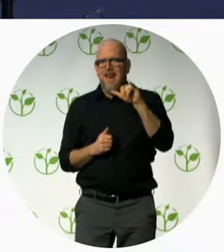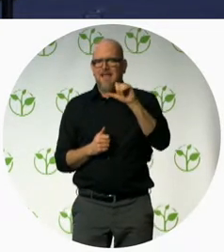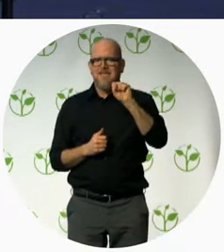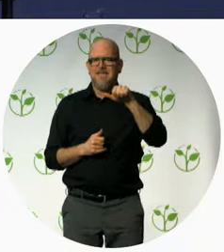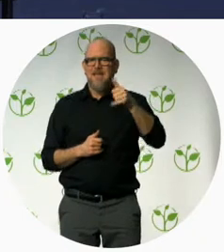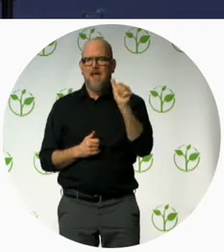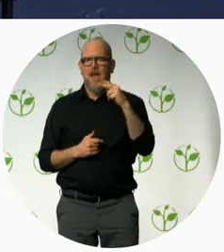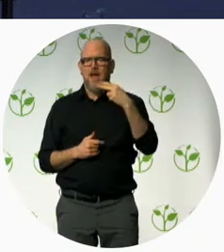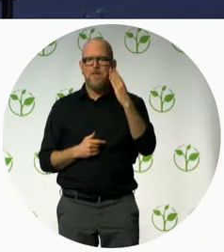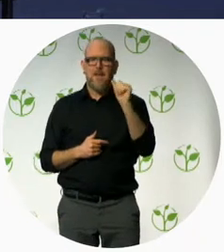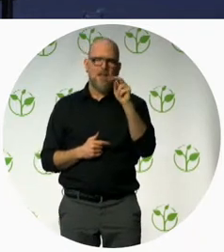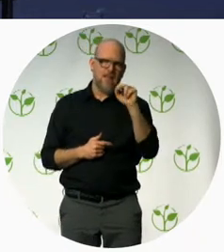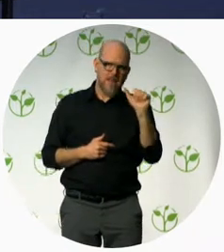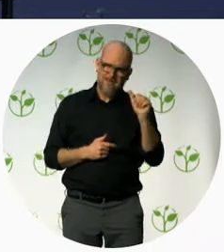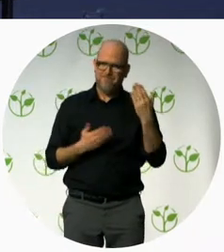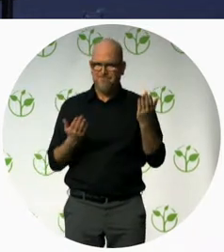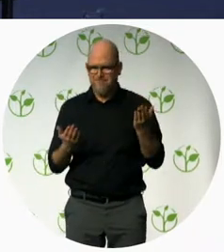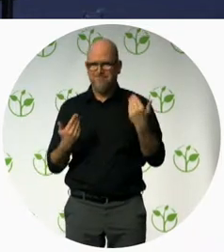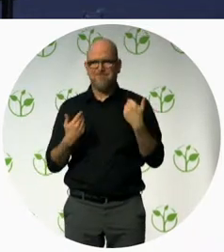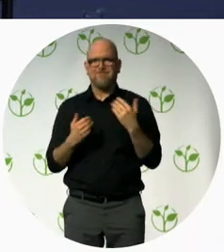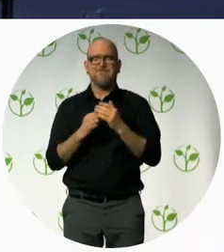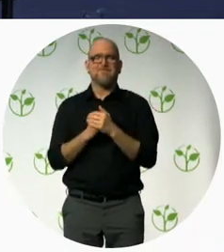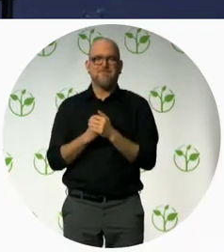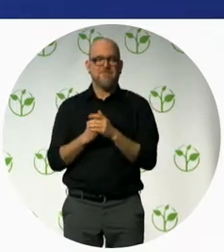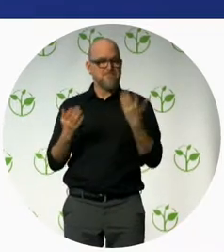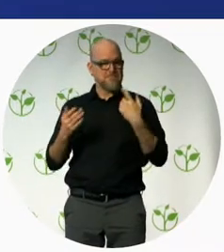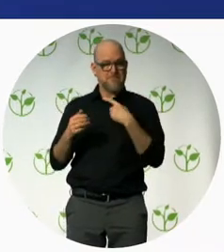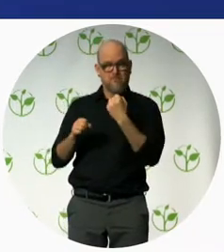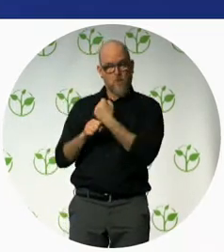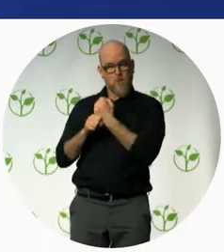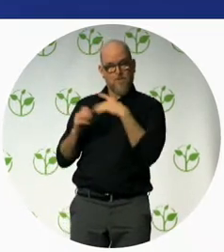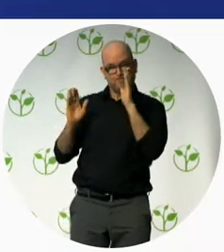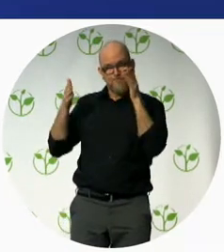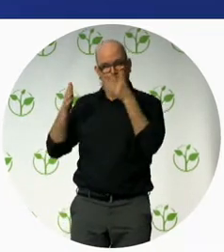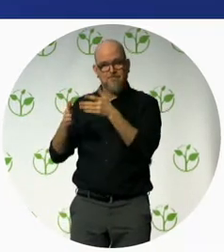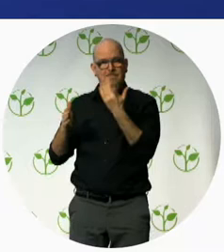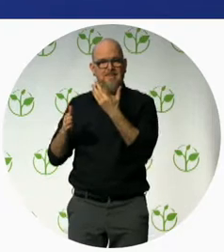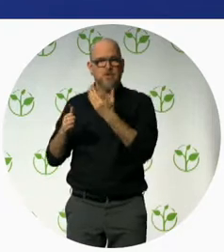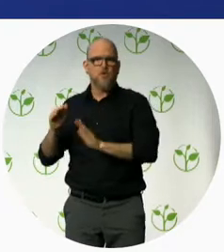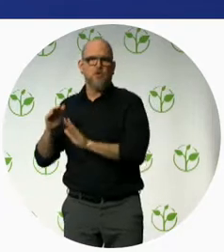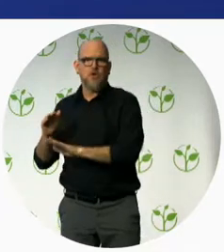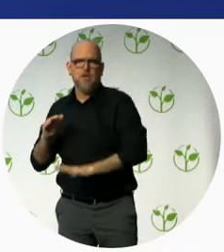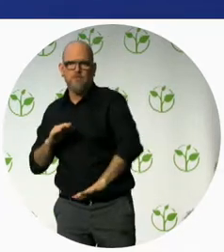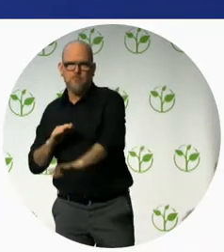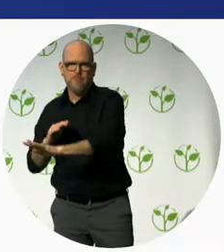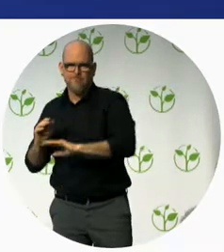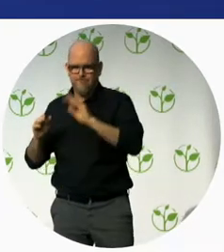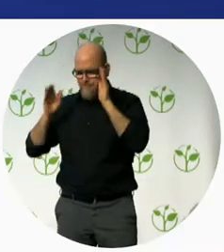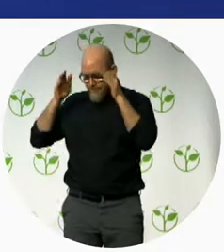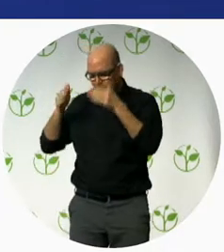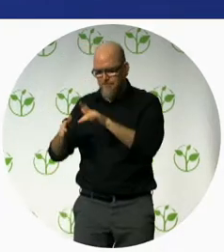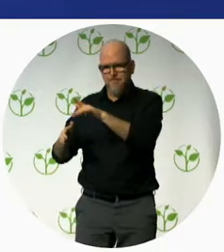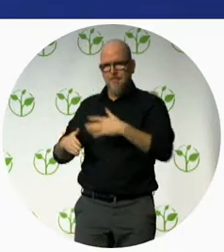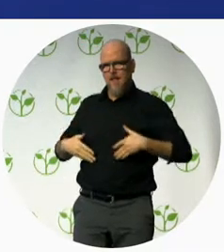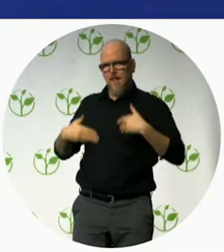about the quality of of care especially for children but before I start I would like